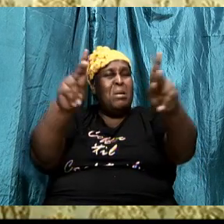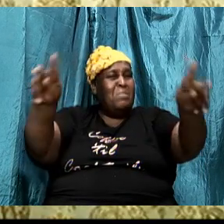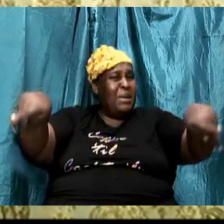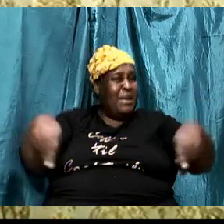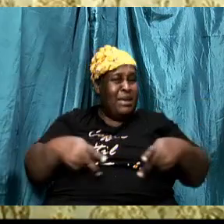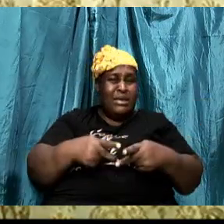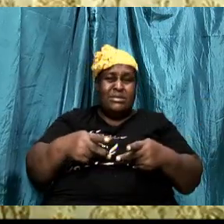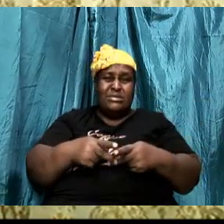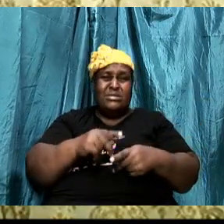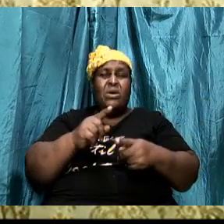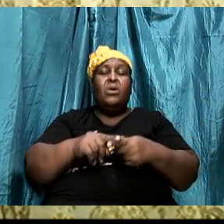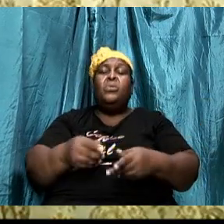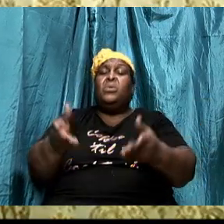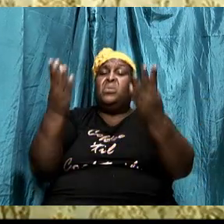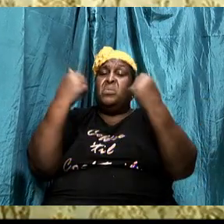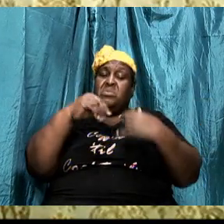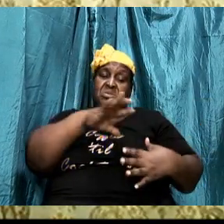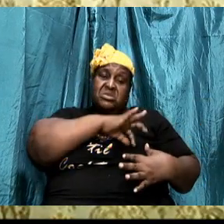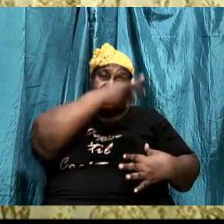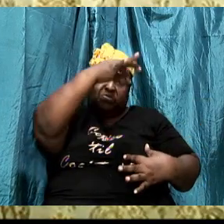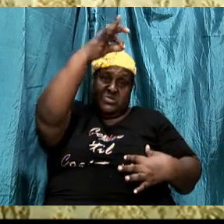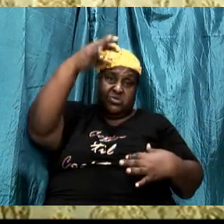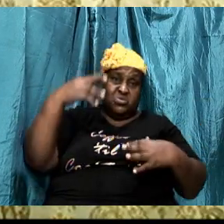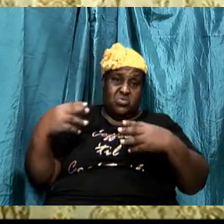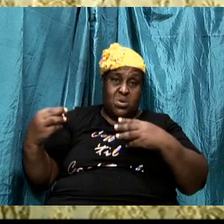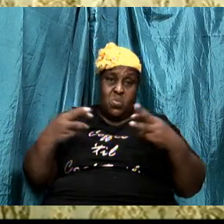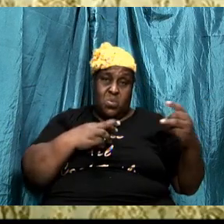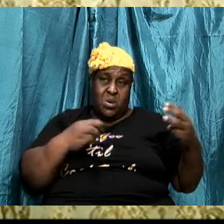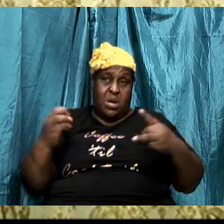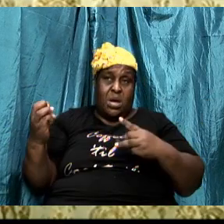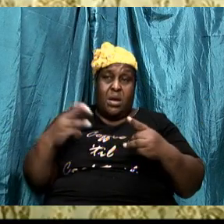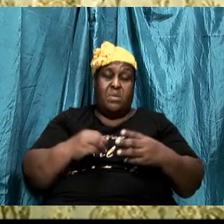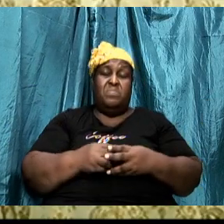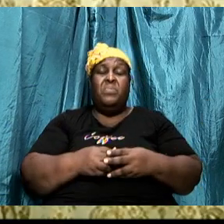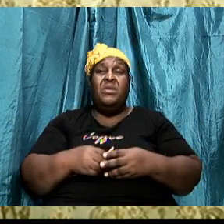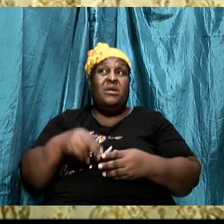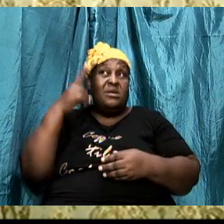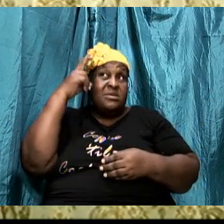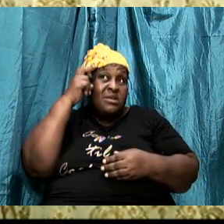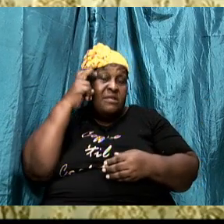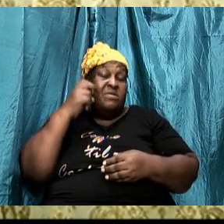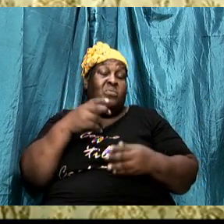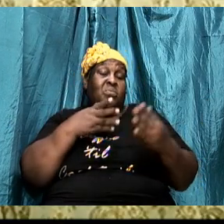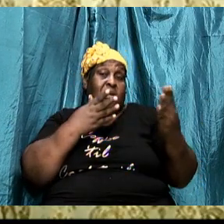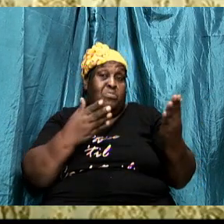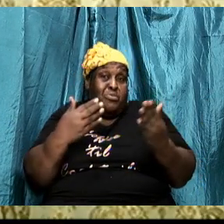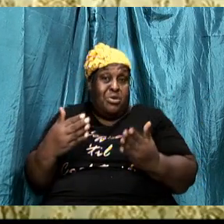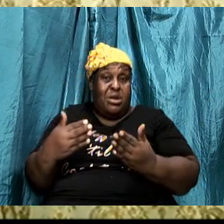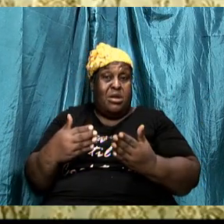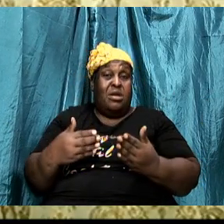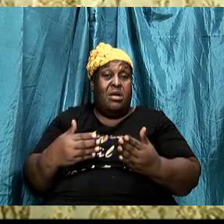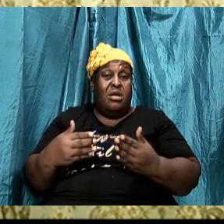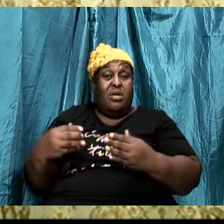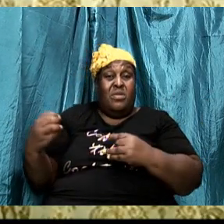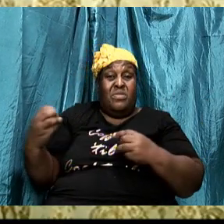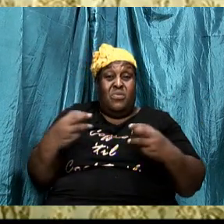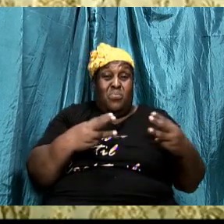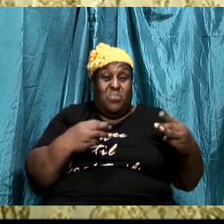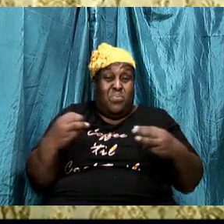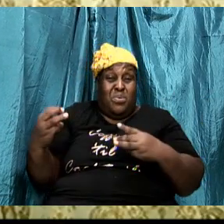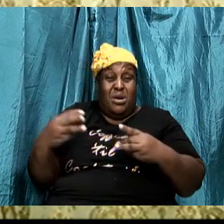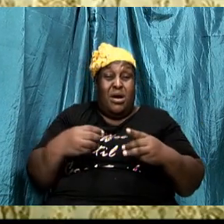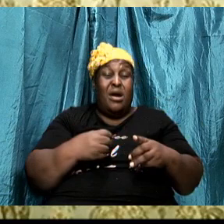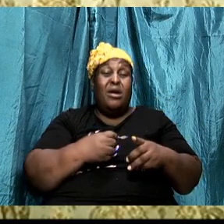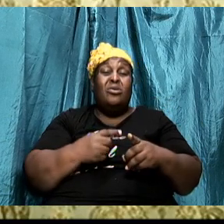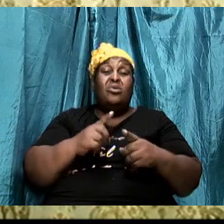doorstep. You have got to recognize then that the only way that you can overcome is by the strength of the Lord,